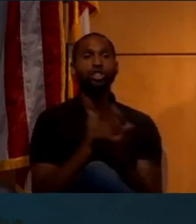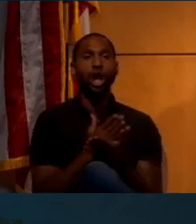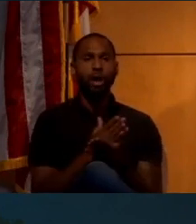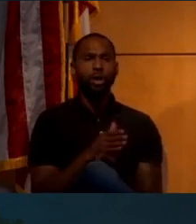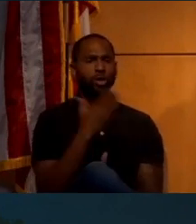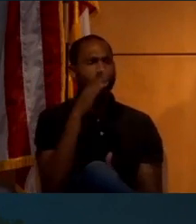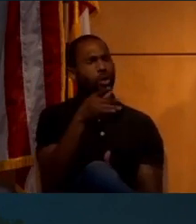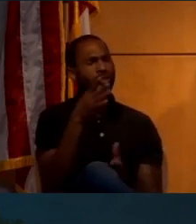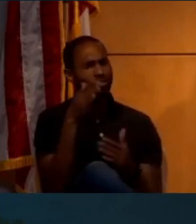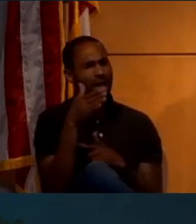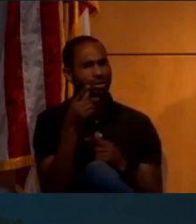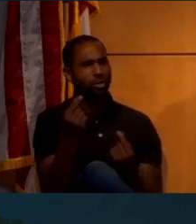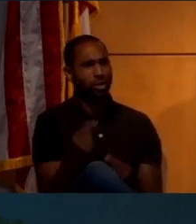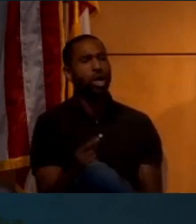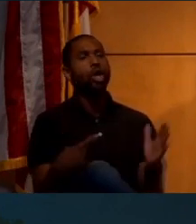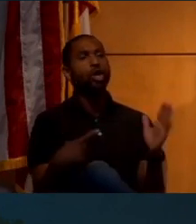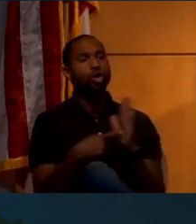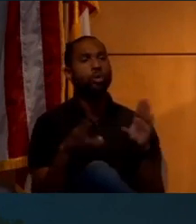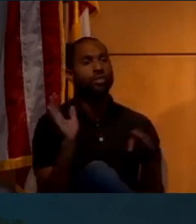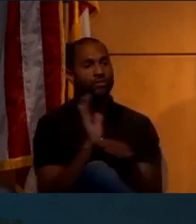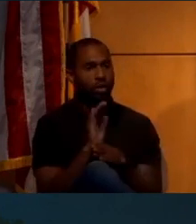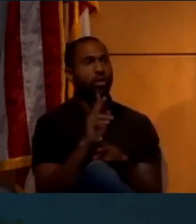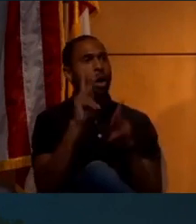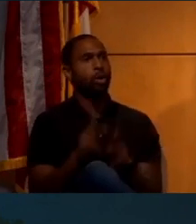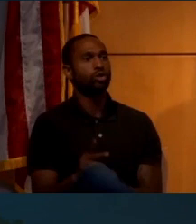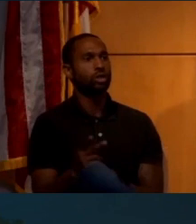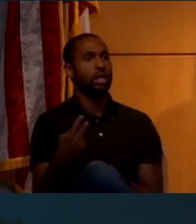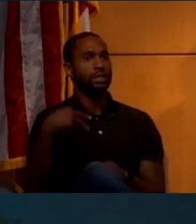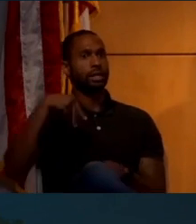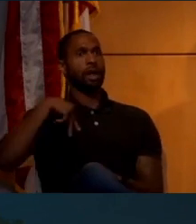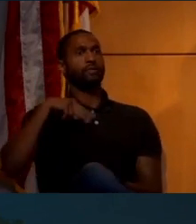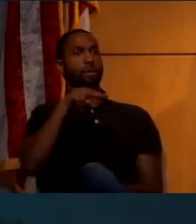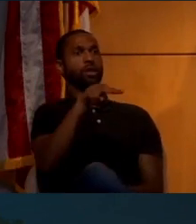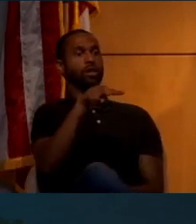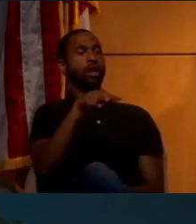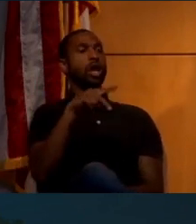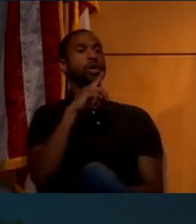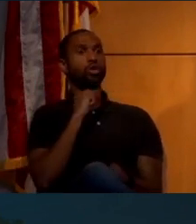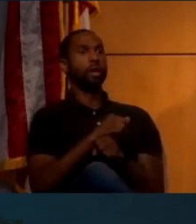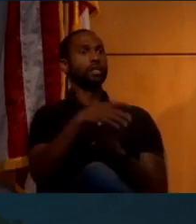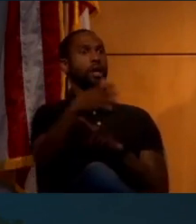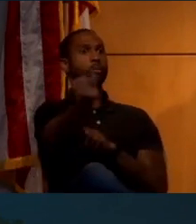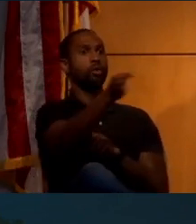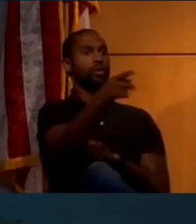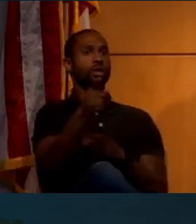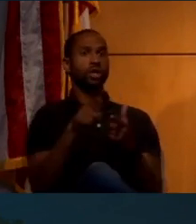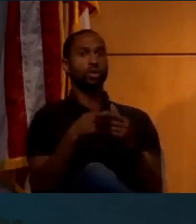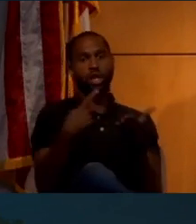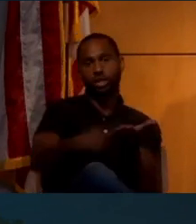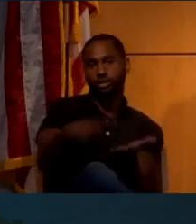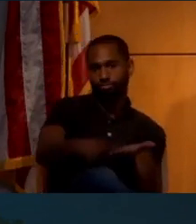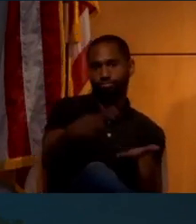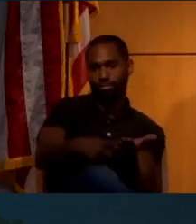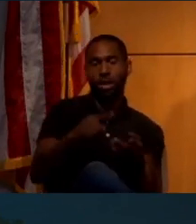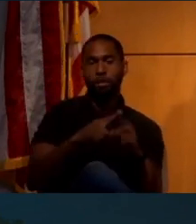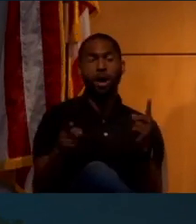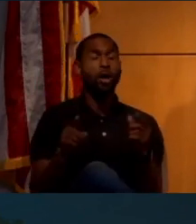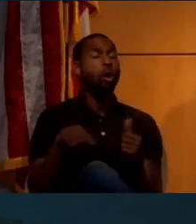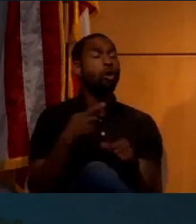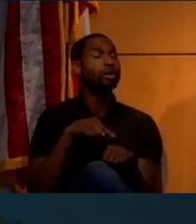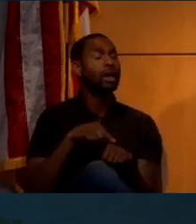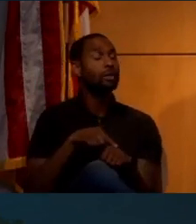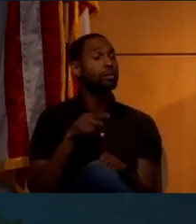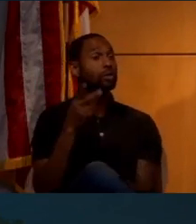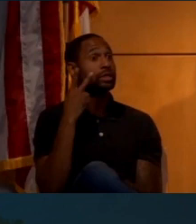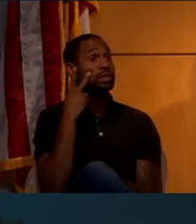know what the flag was doing. Show me video of somebody standing back from the flag and it moving, and we can talk. But the only time you ever see a